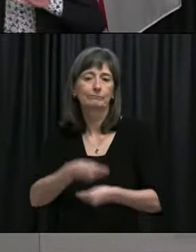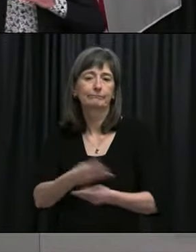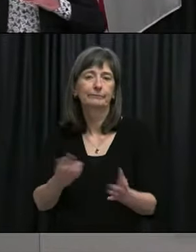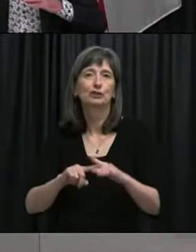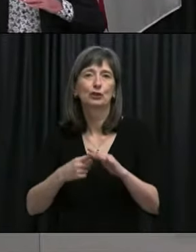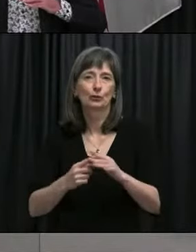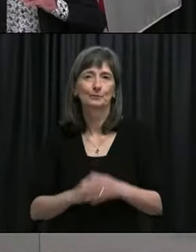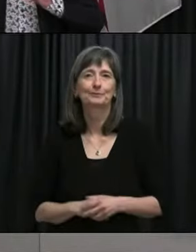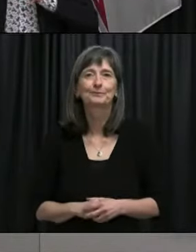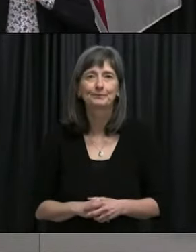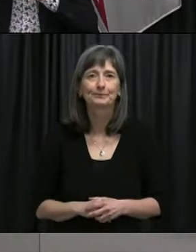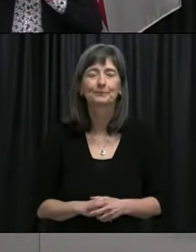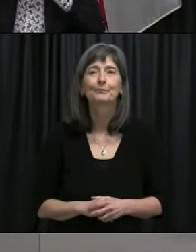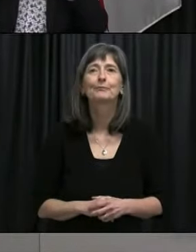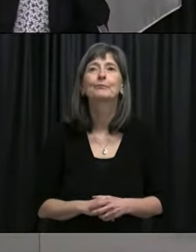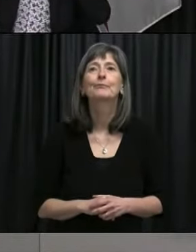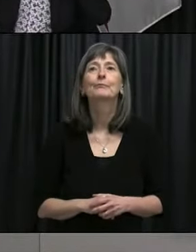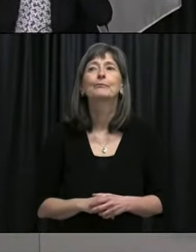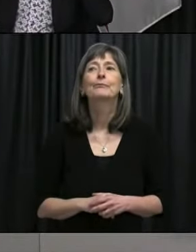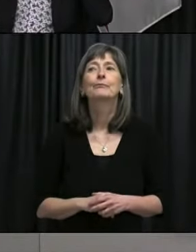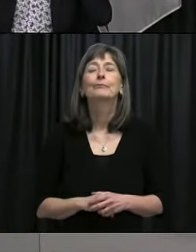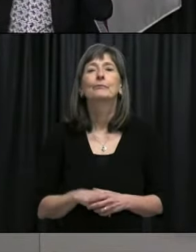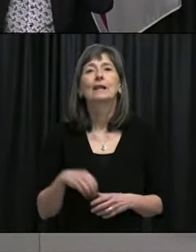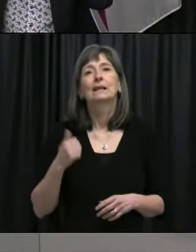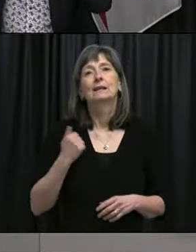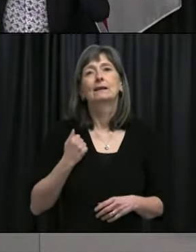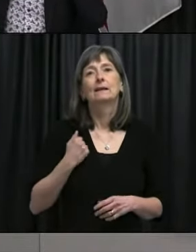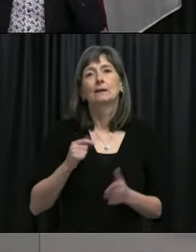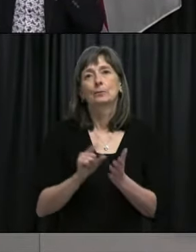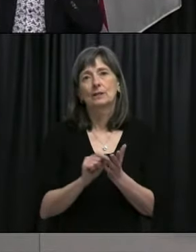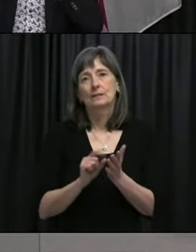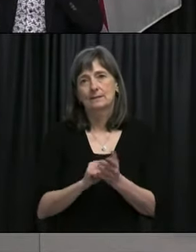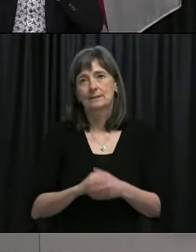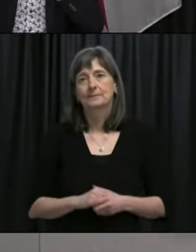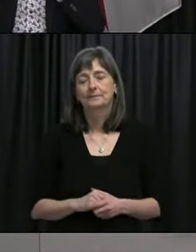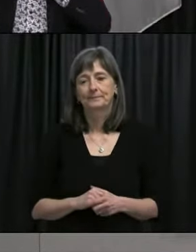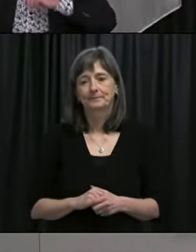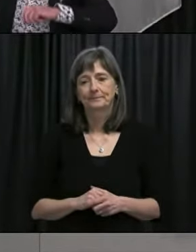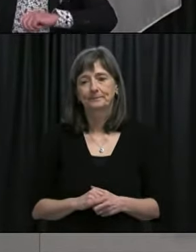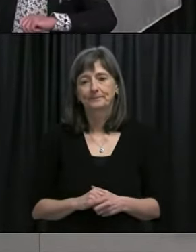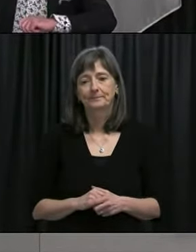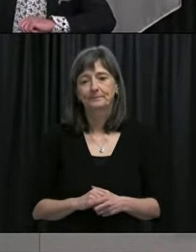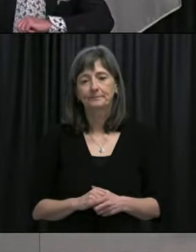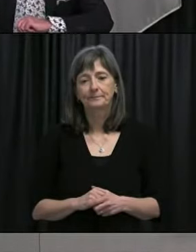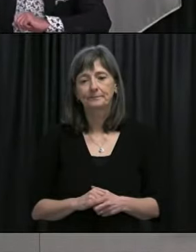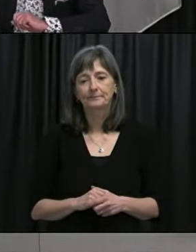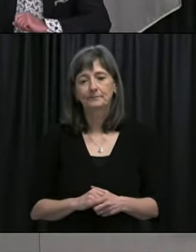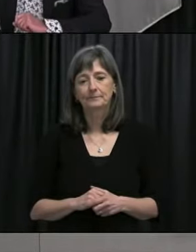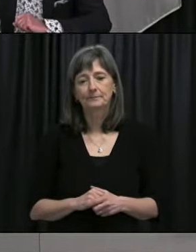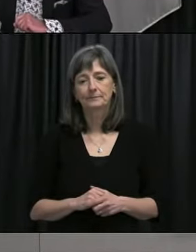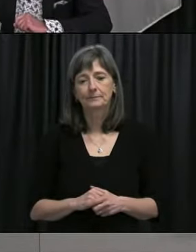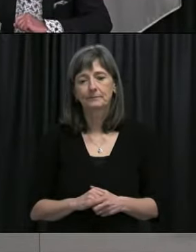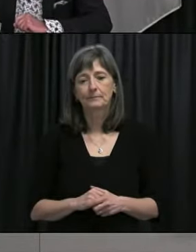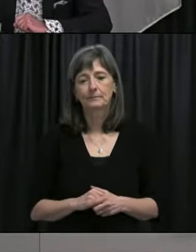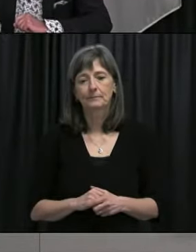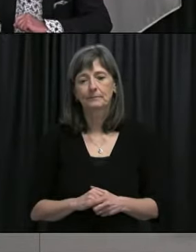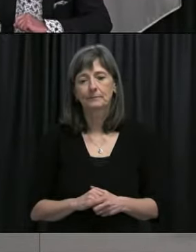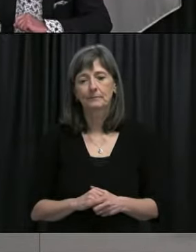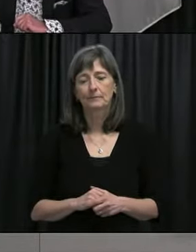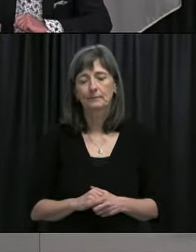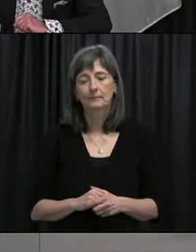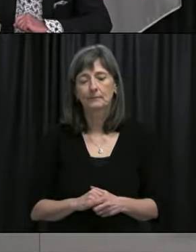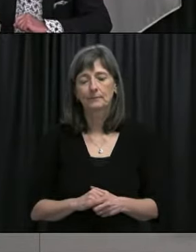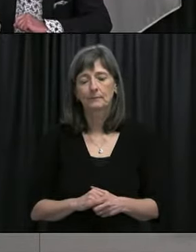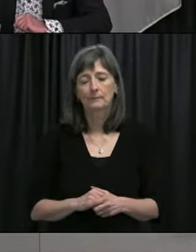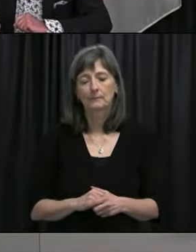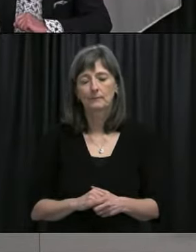Our next questions are from Sarah Smelly with the Canadian Press. Please go ahead. Hi there. I just wanted to ask,